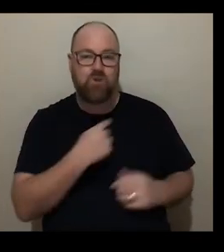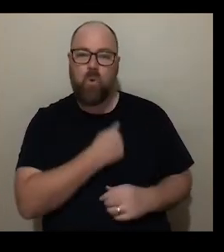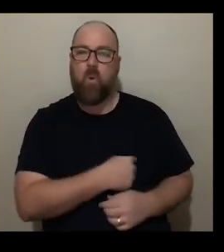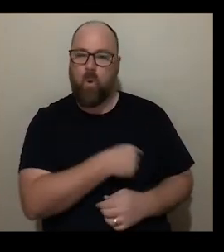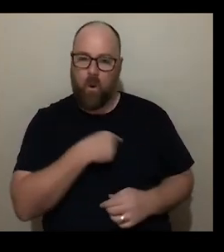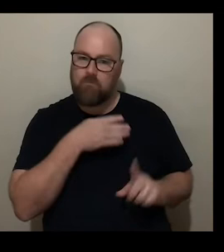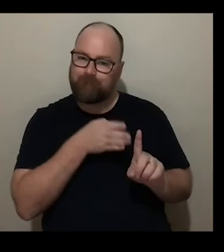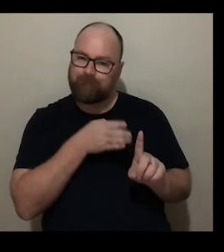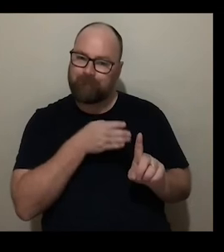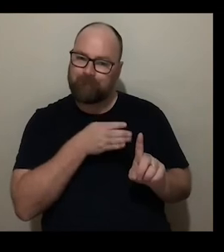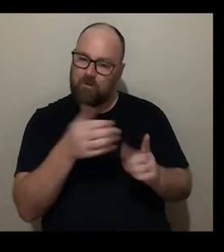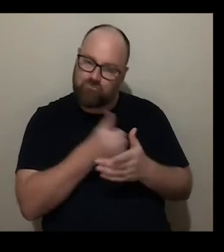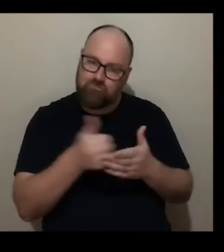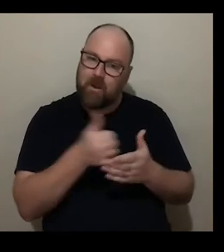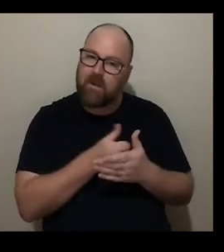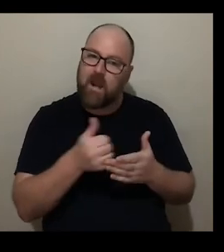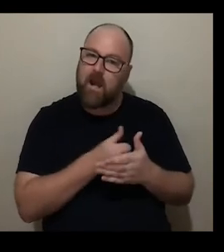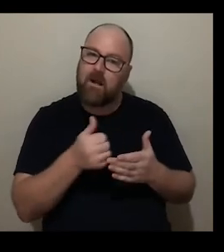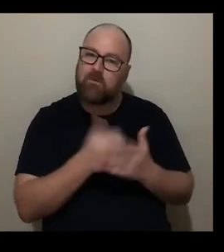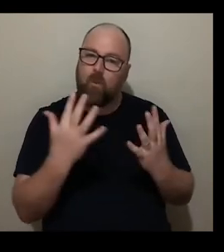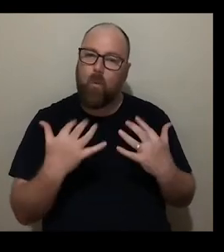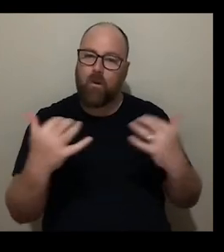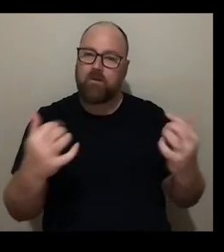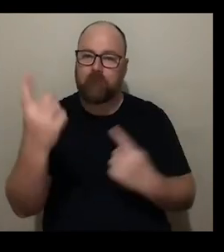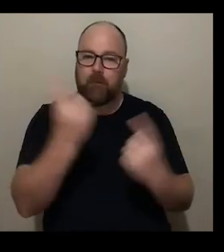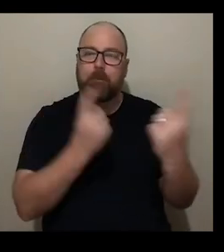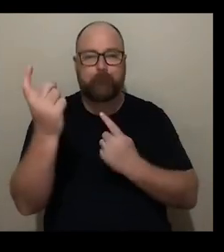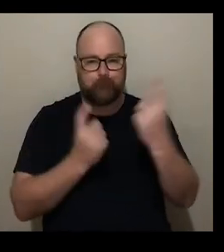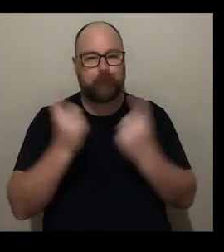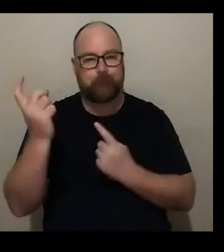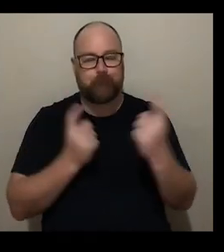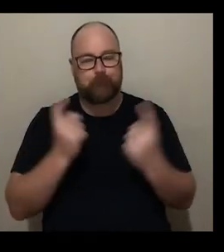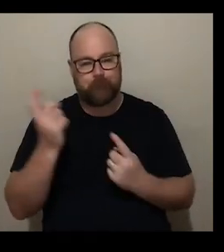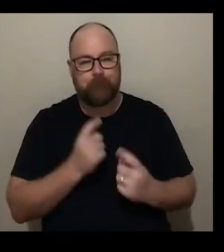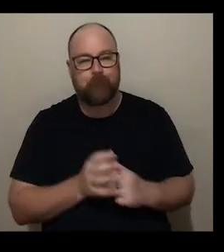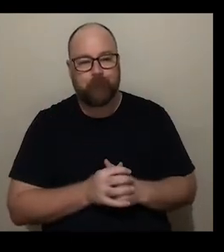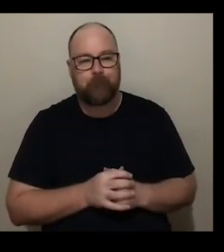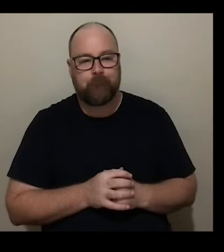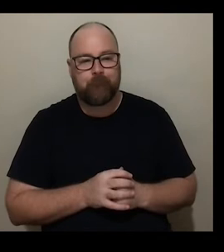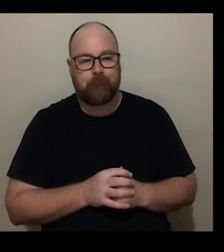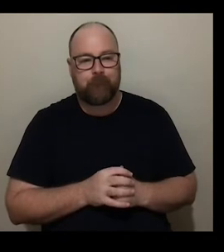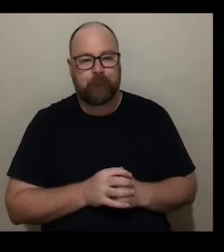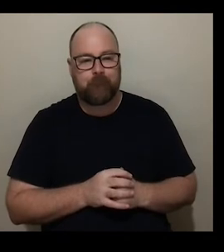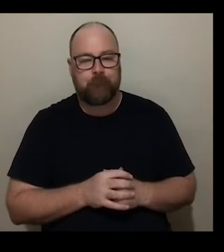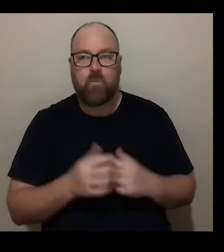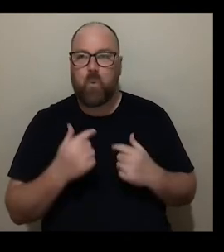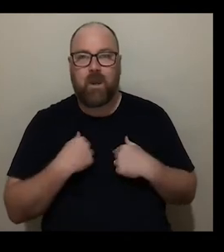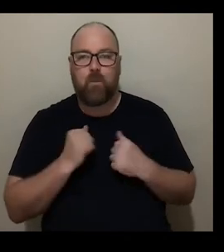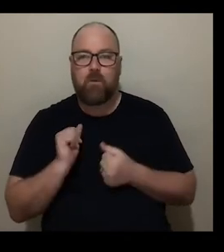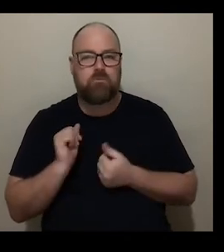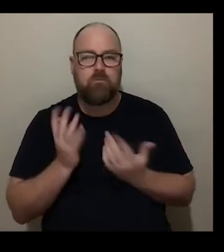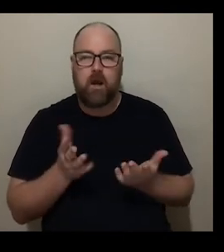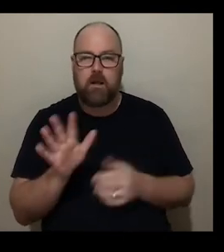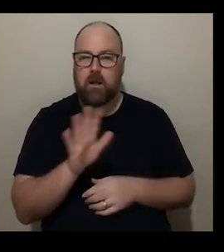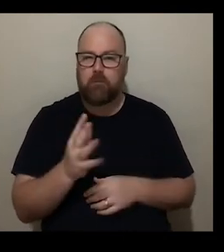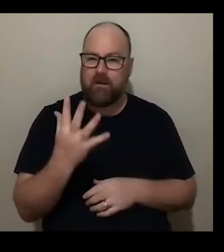regular audiences of in gallery uh audience participants um we were running something like